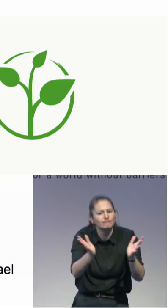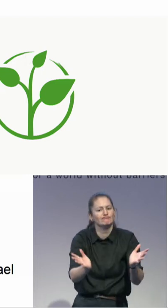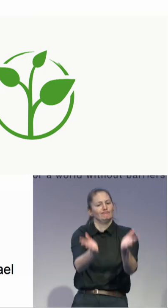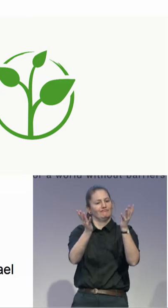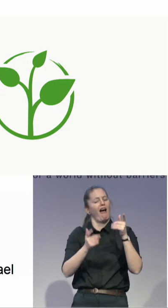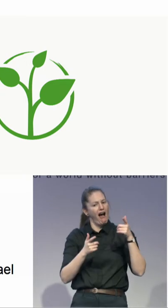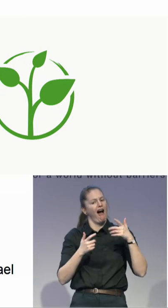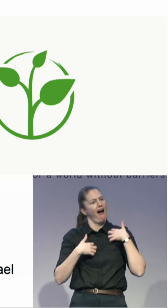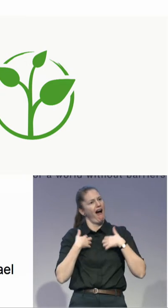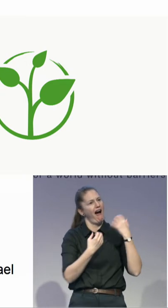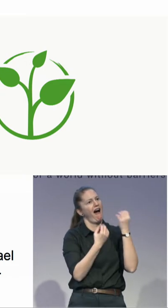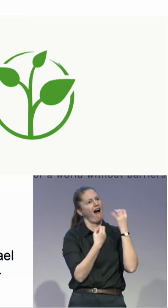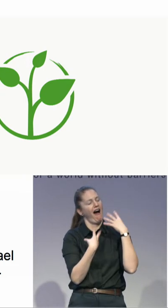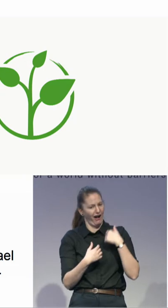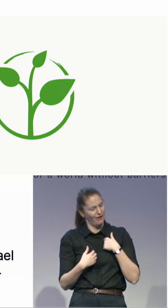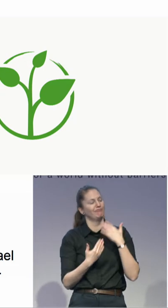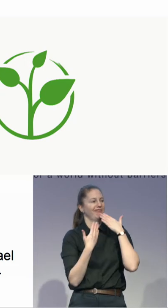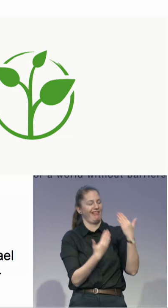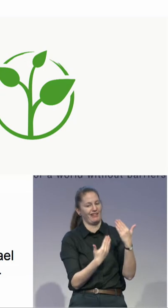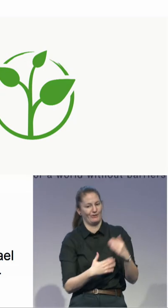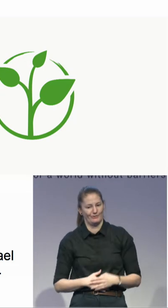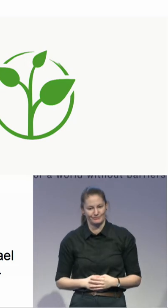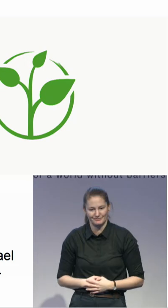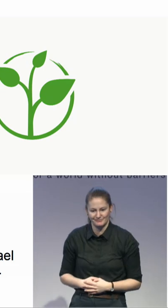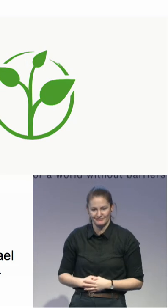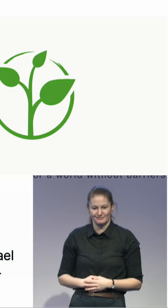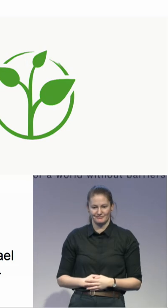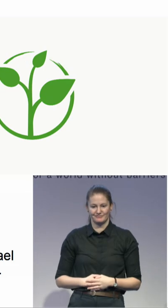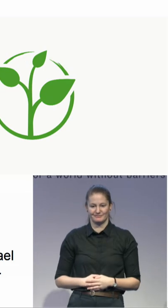Petra, ready? The prison break, right?